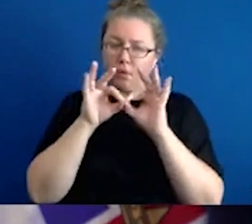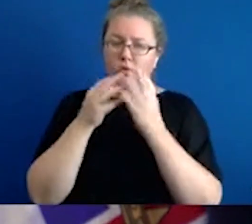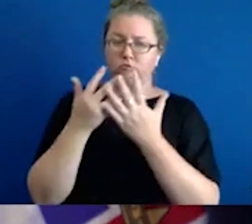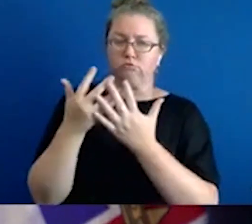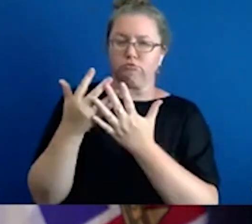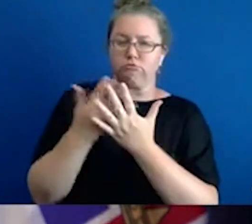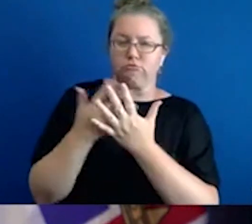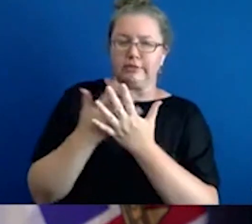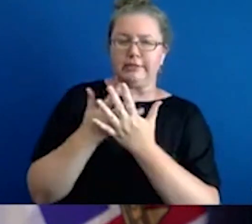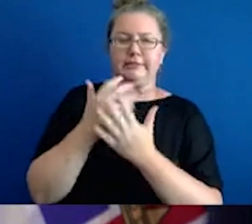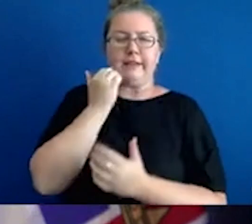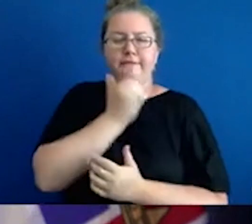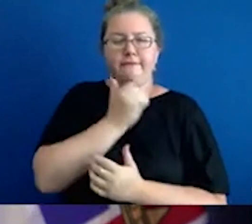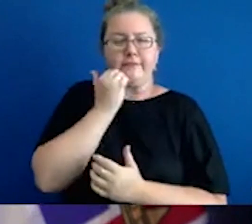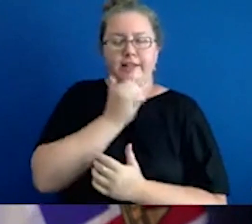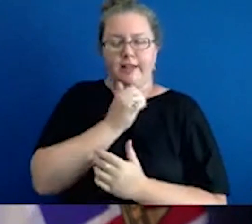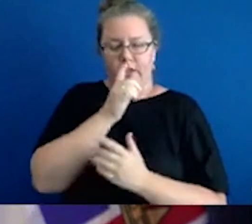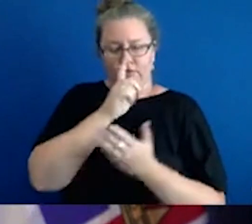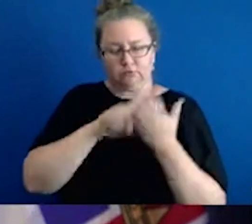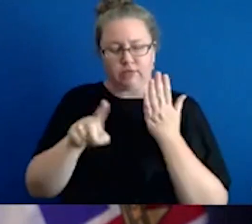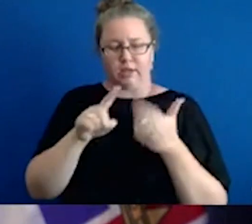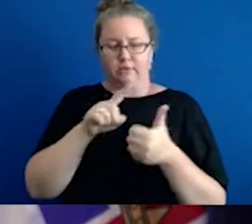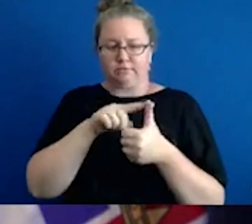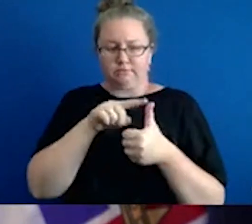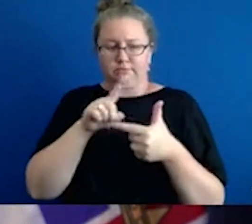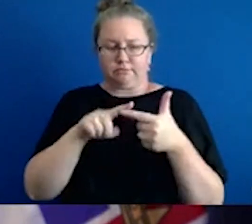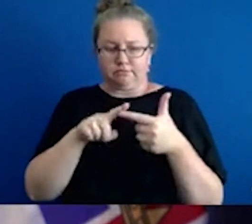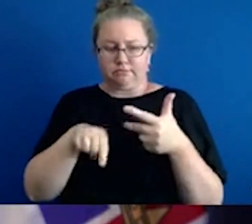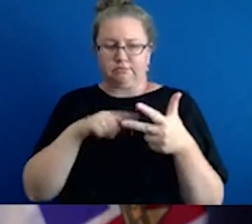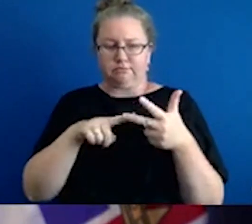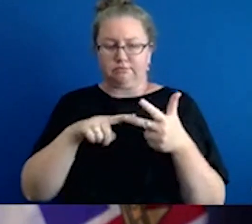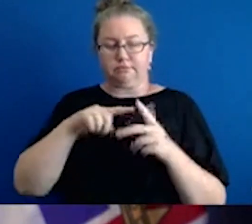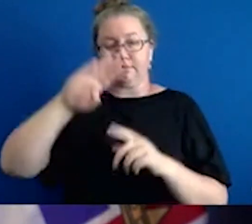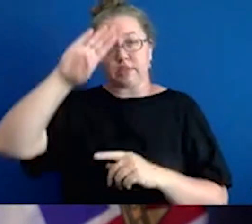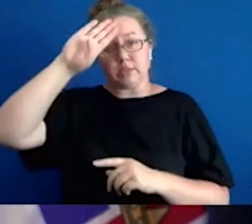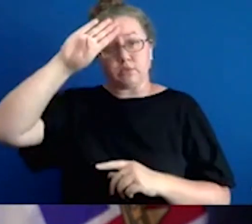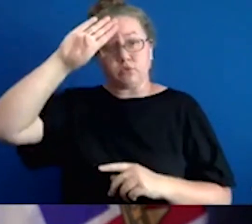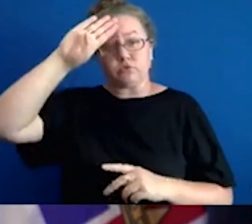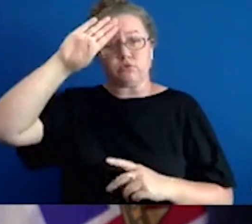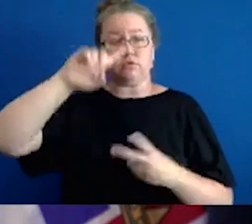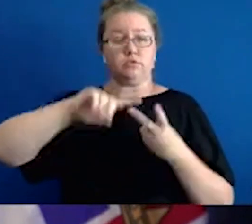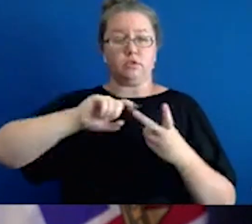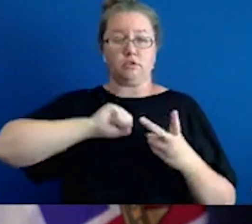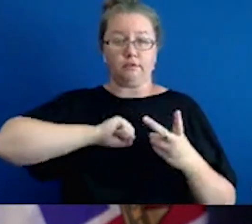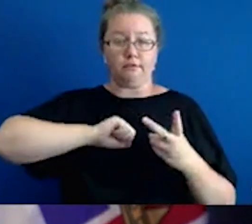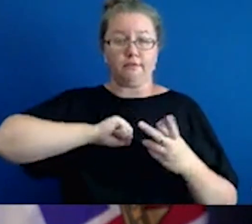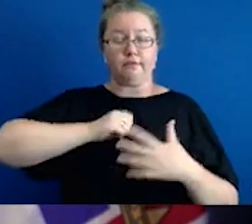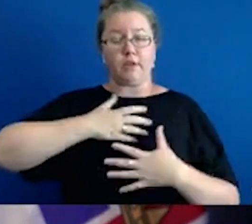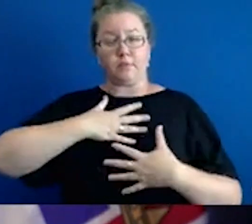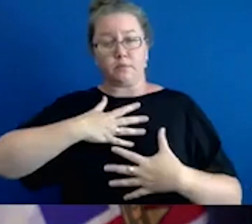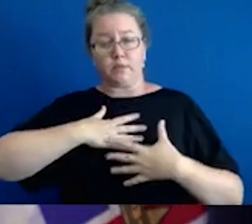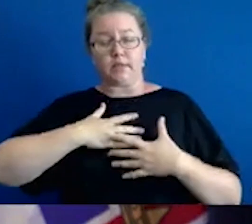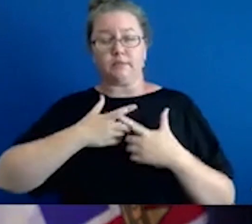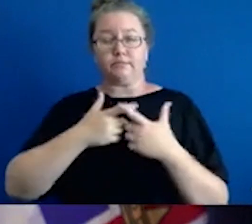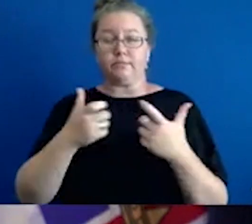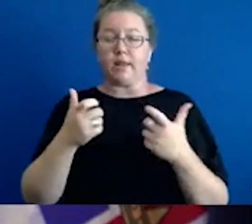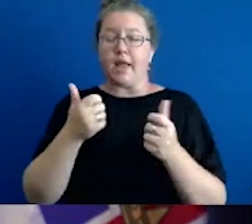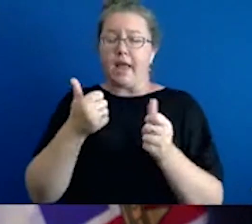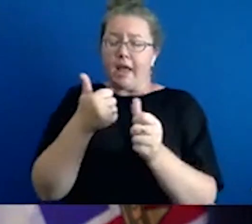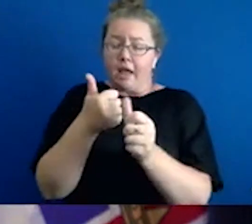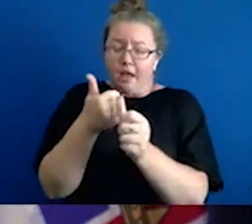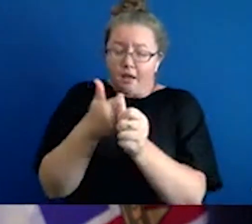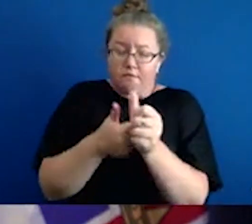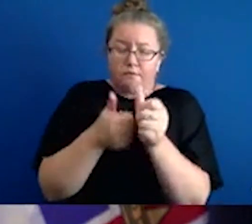our screening in place that everybody must check themselves for symptoms before they go into school. And that includes the teachers,